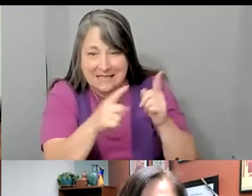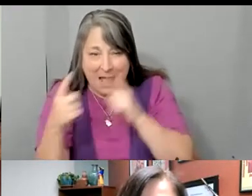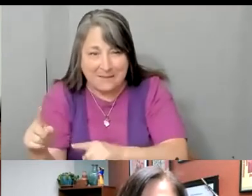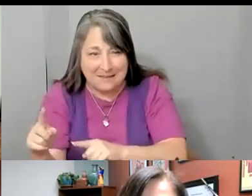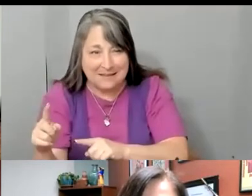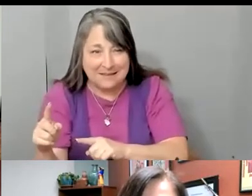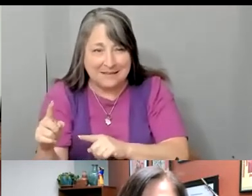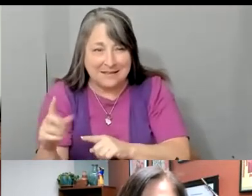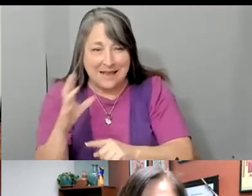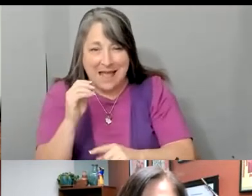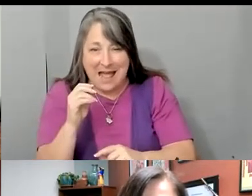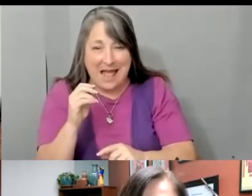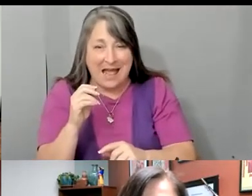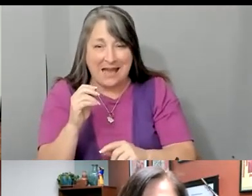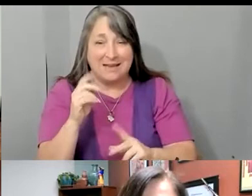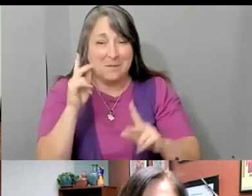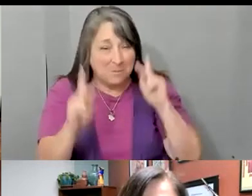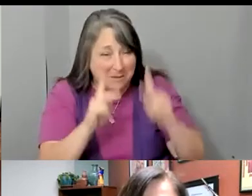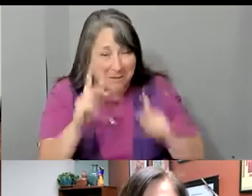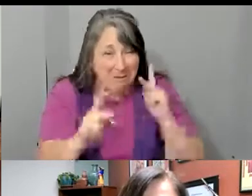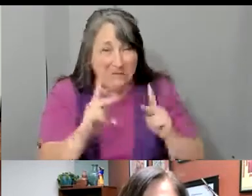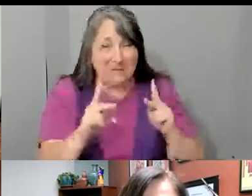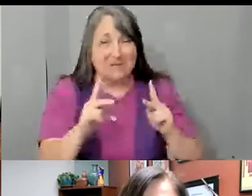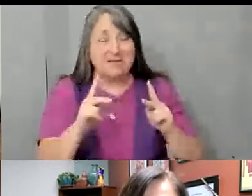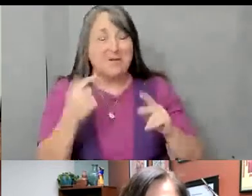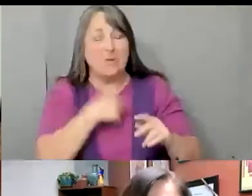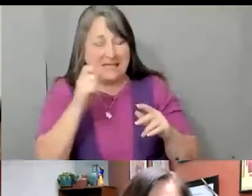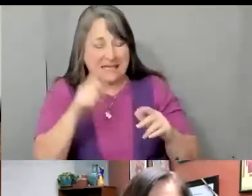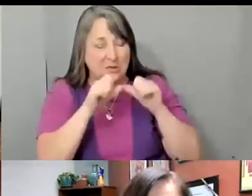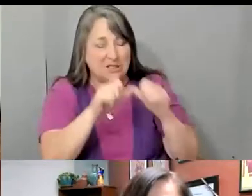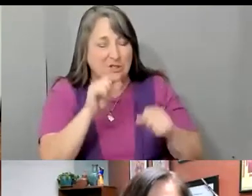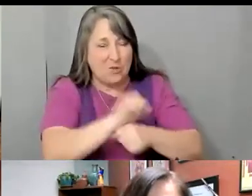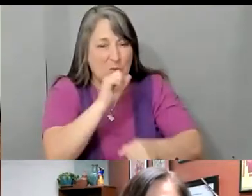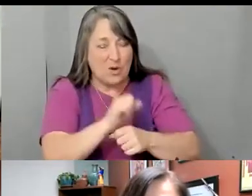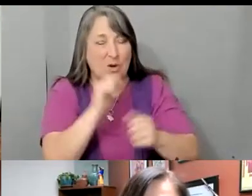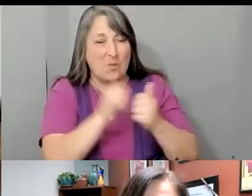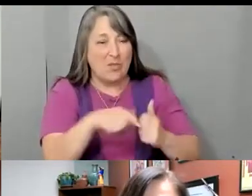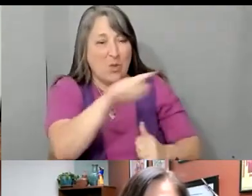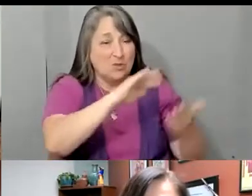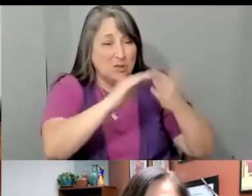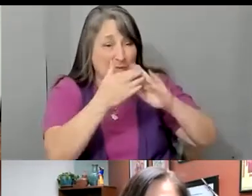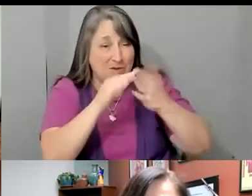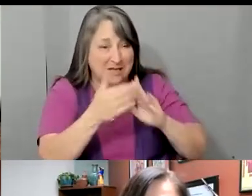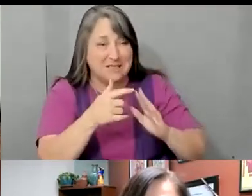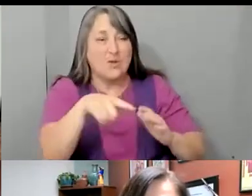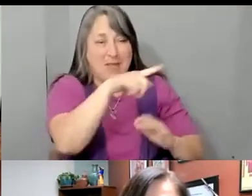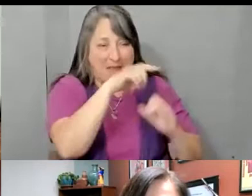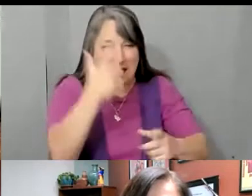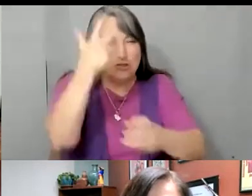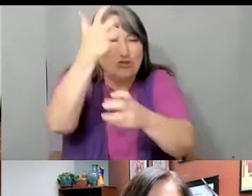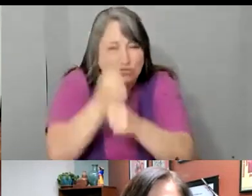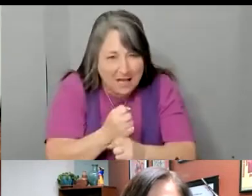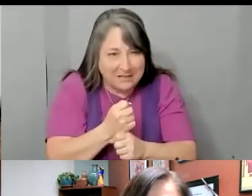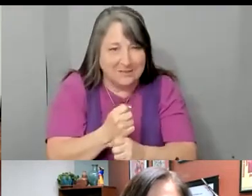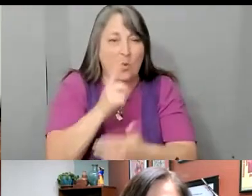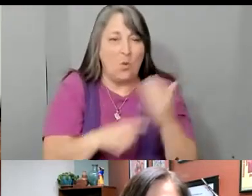continue to persevere and continue to work with communities so that they trust the voices that they listen to, so that they listen to. Thank